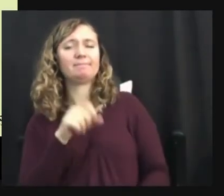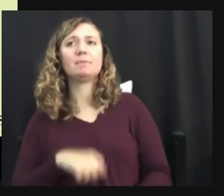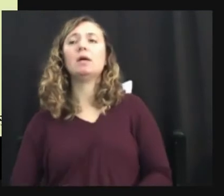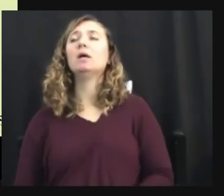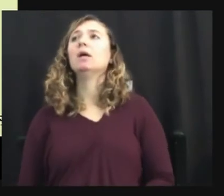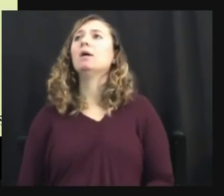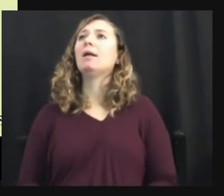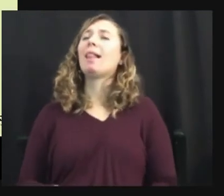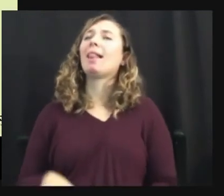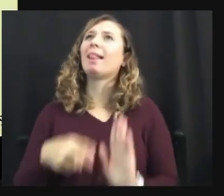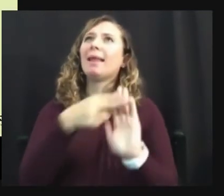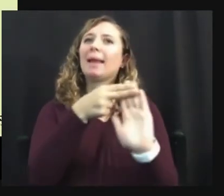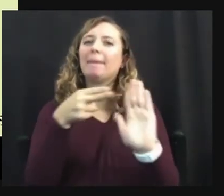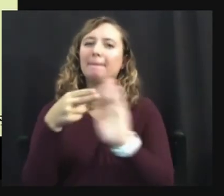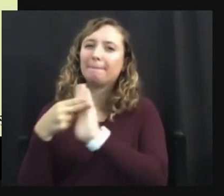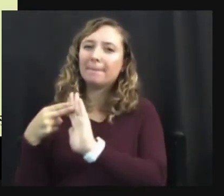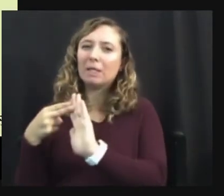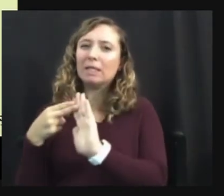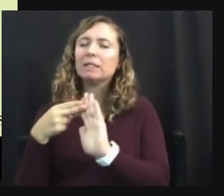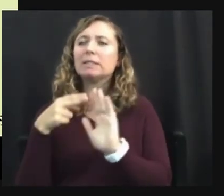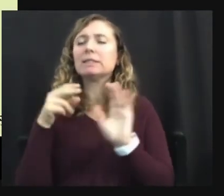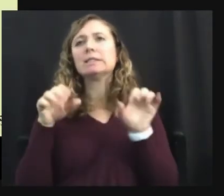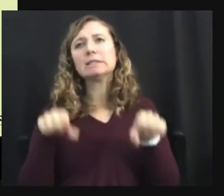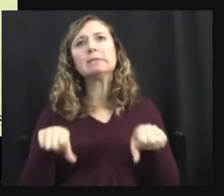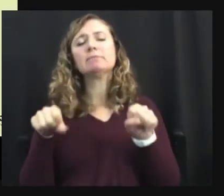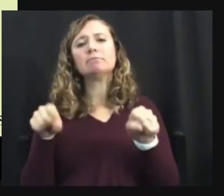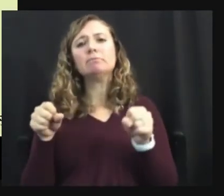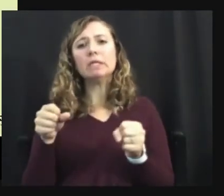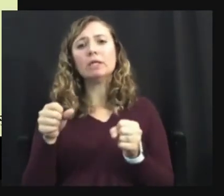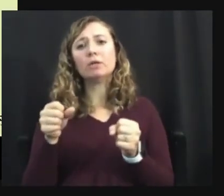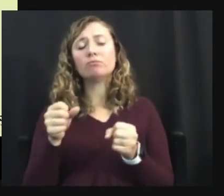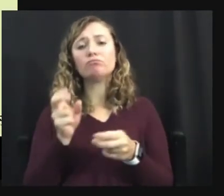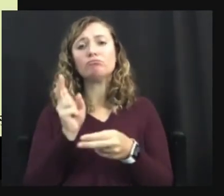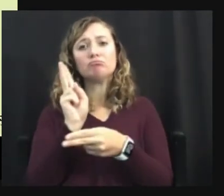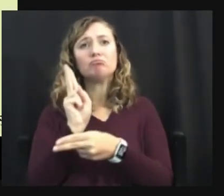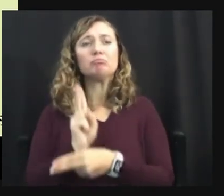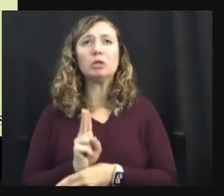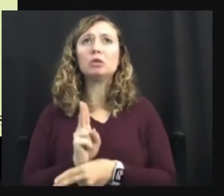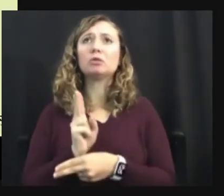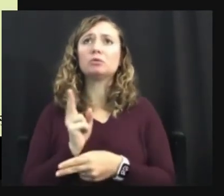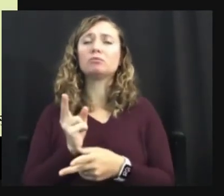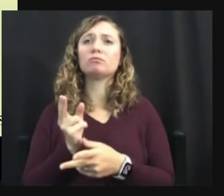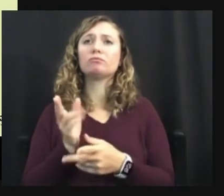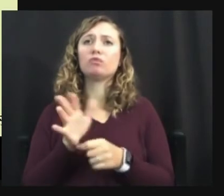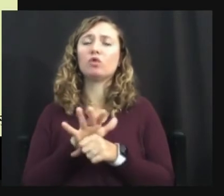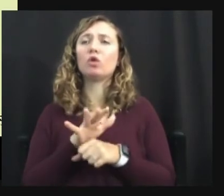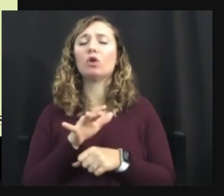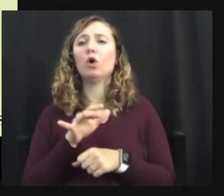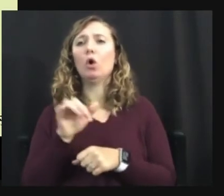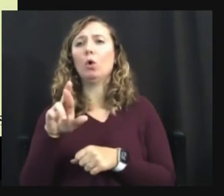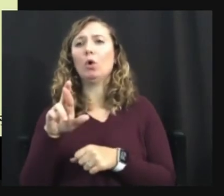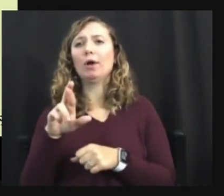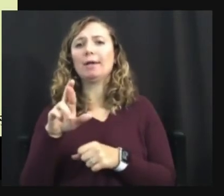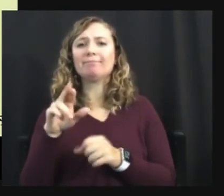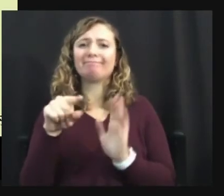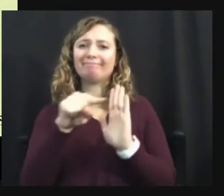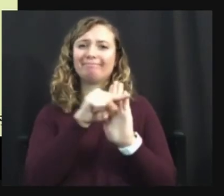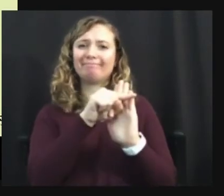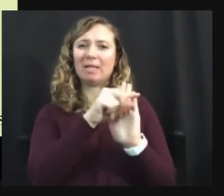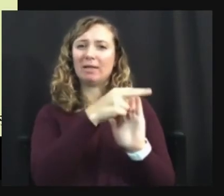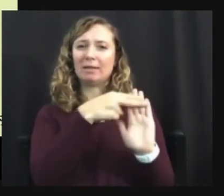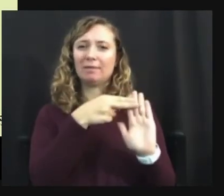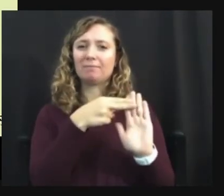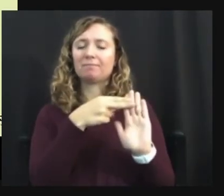Labels can be useful and they can be stigmatizing. Um, I don't personally see the autistic